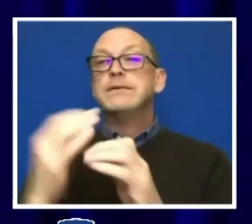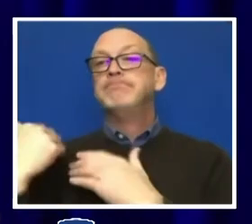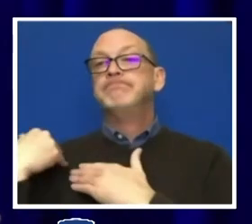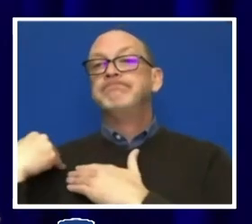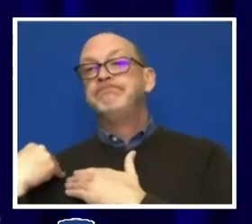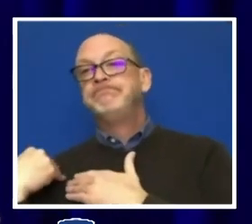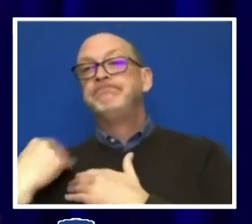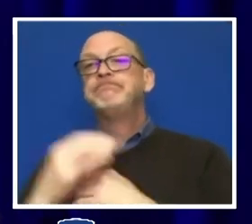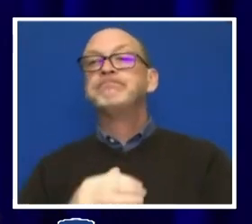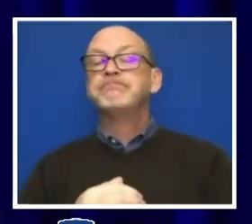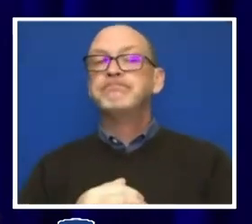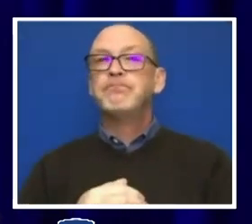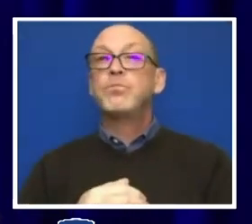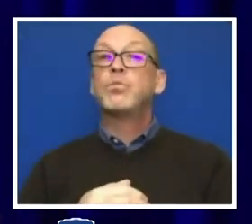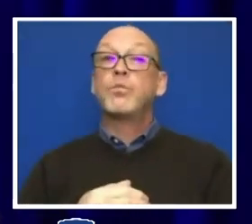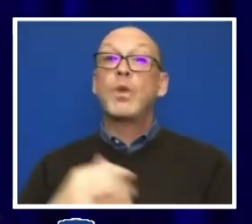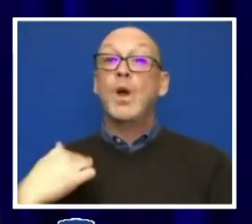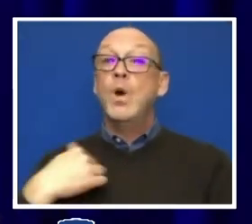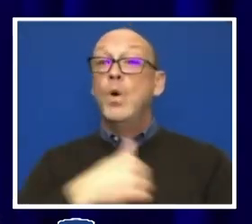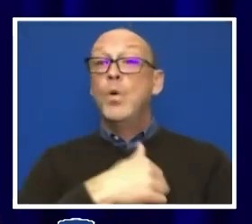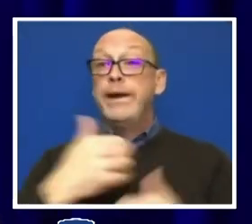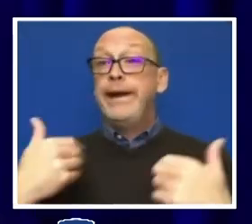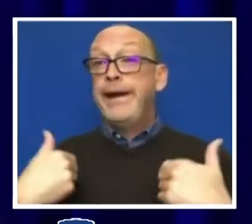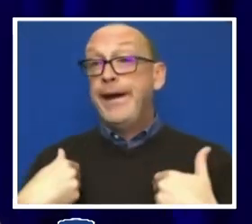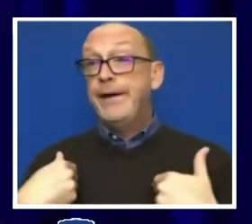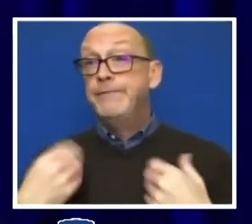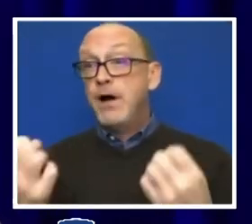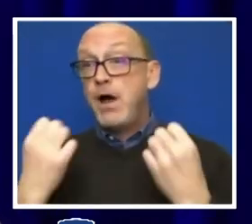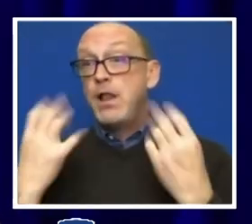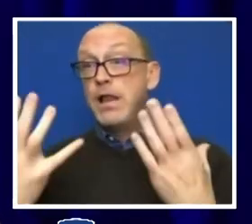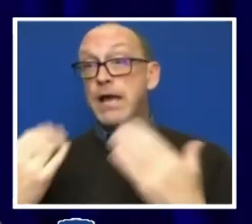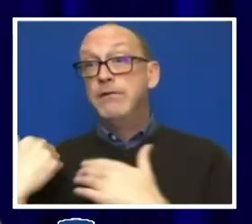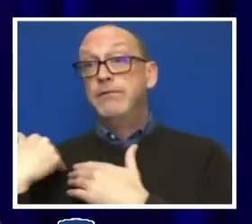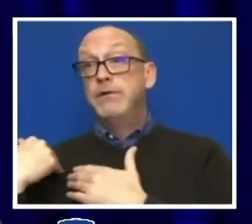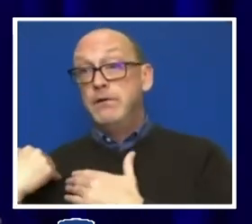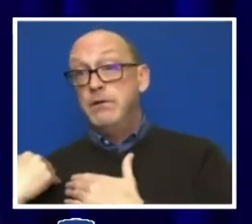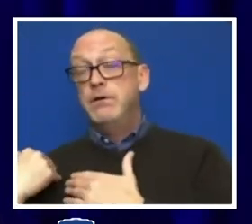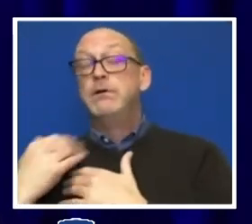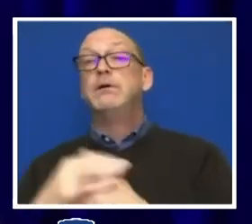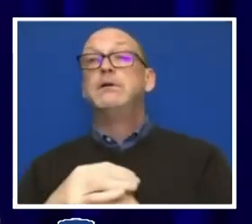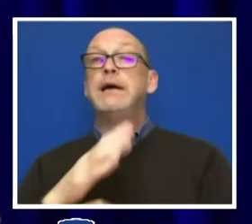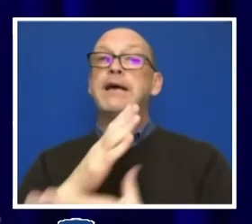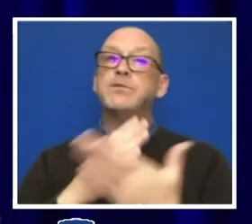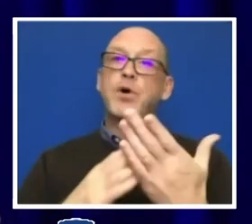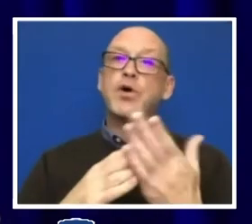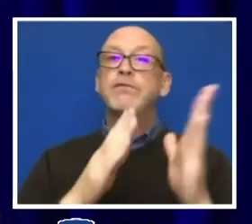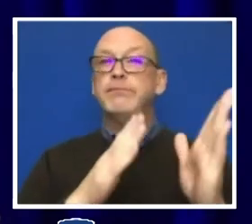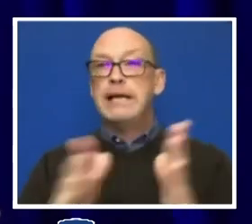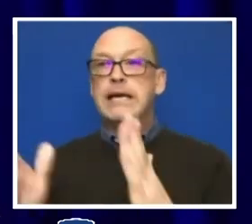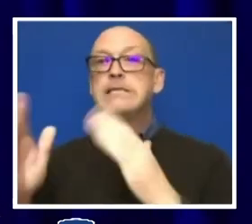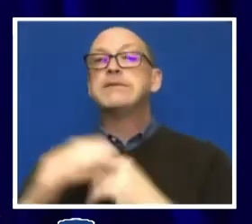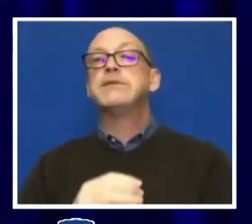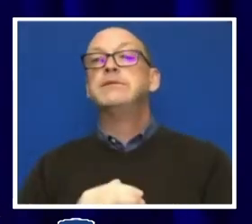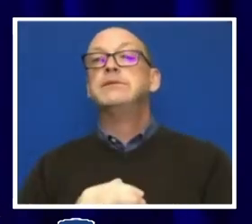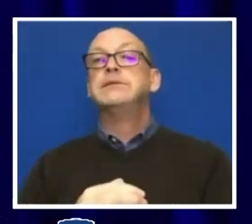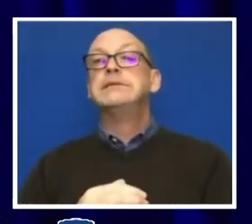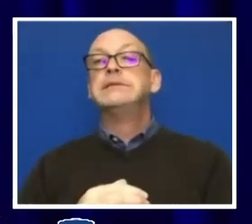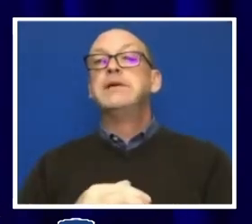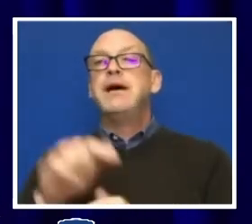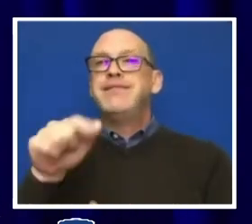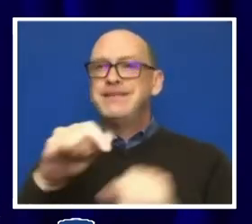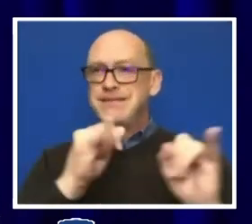Now we have a lot of accountability as part of plans. This is individual